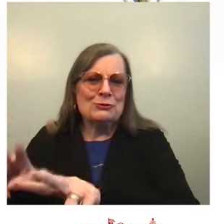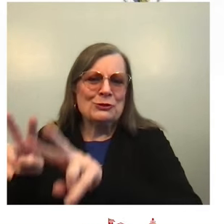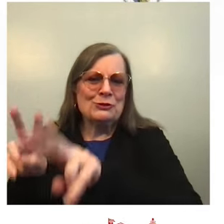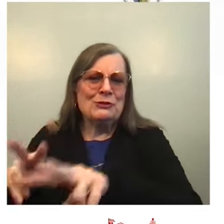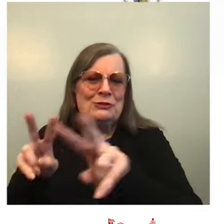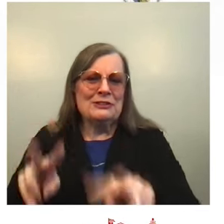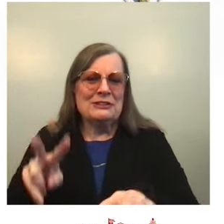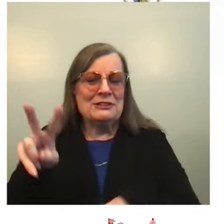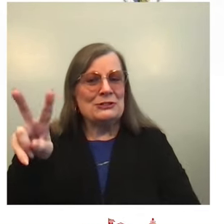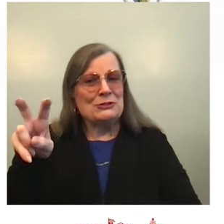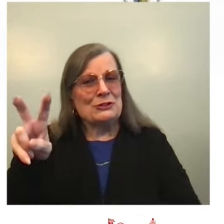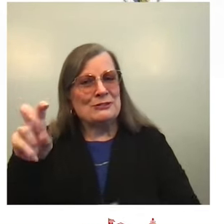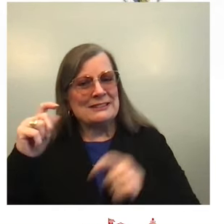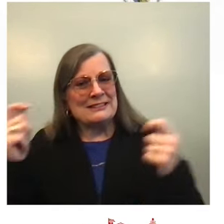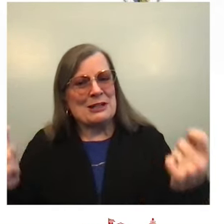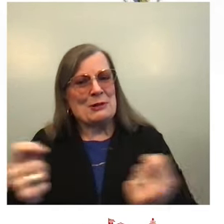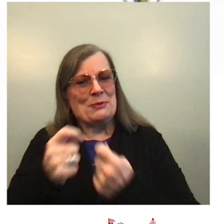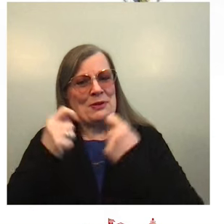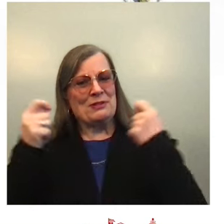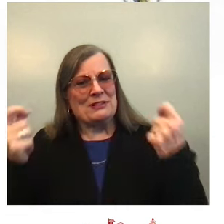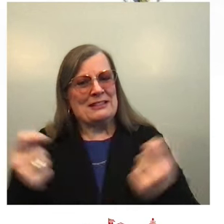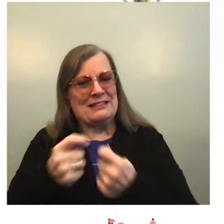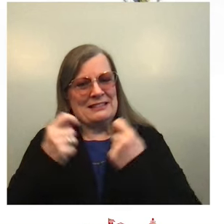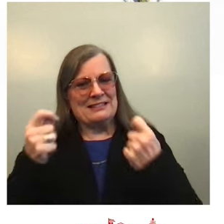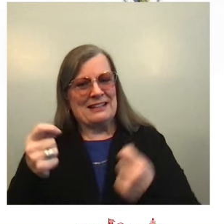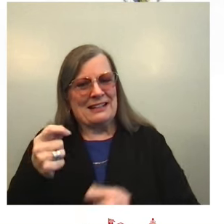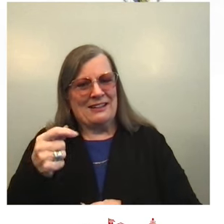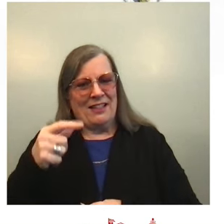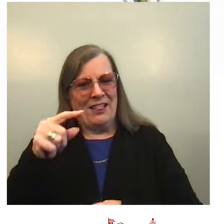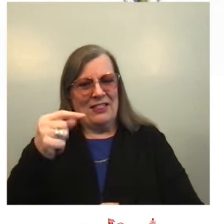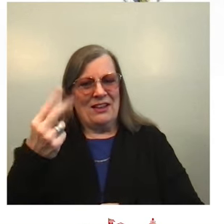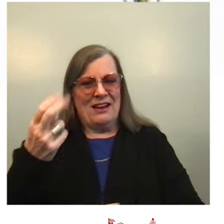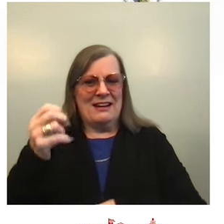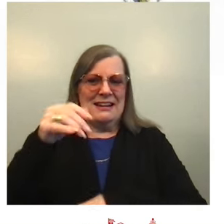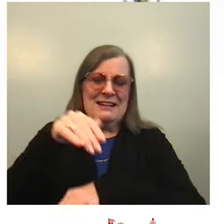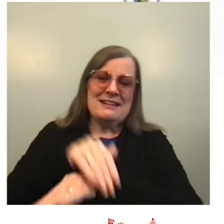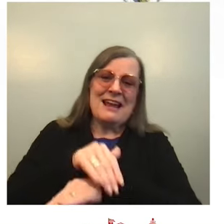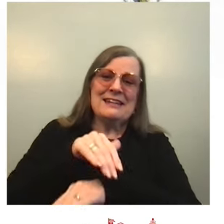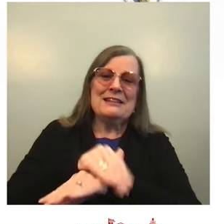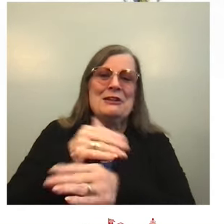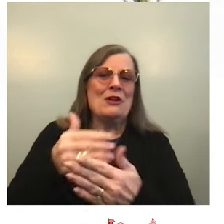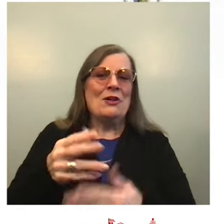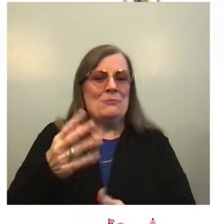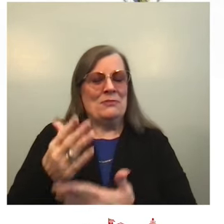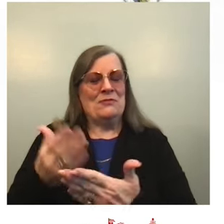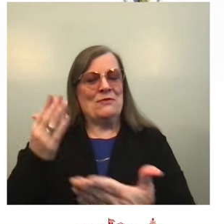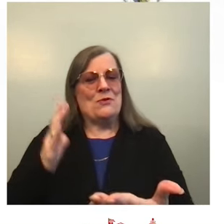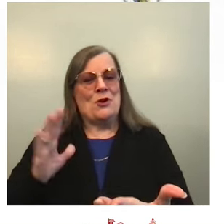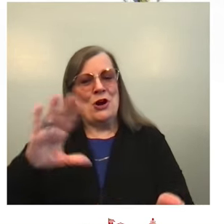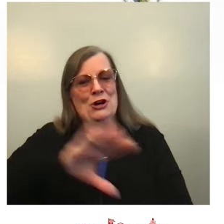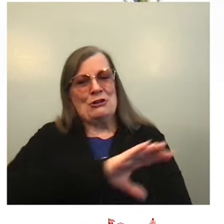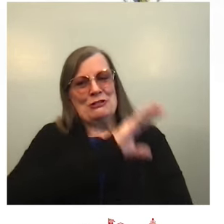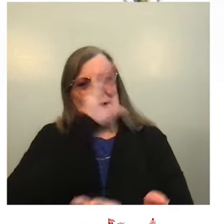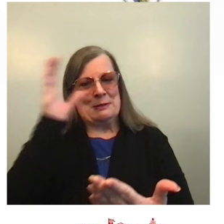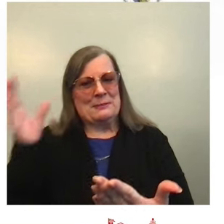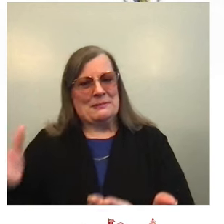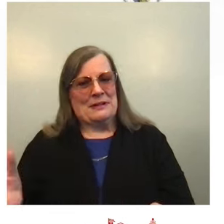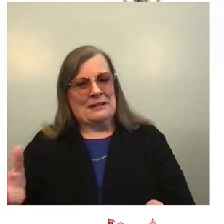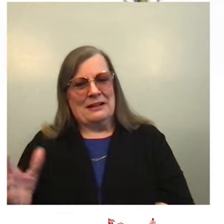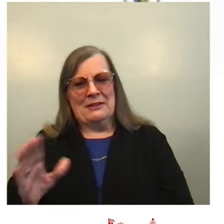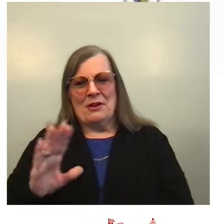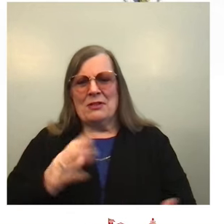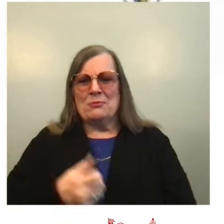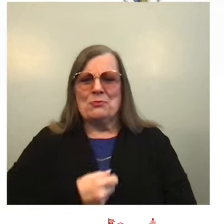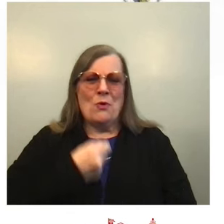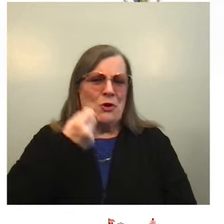Before Christmas, a poem etched so deeply into so many of our childhood memories. We work with